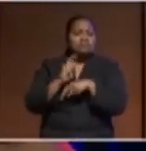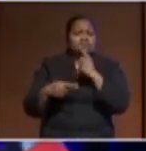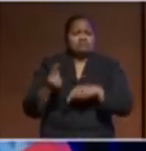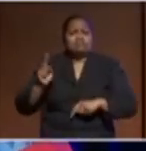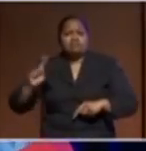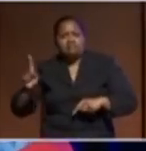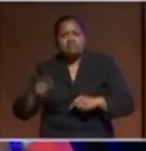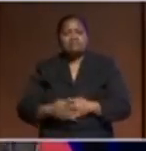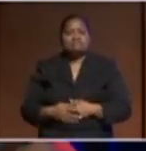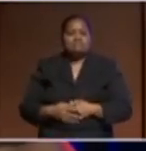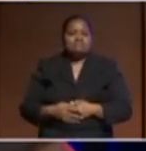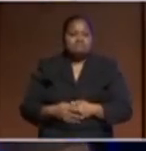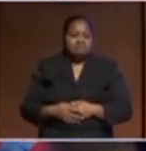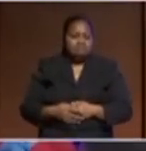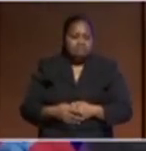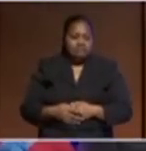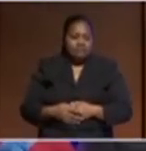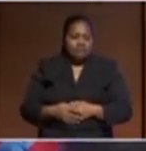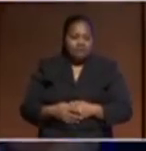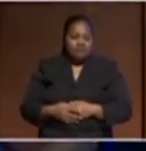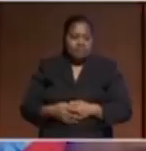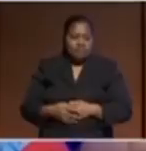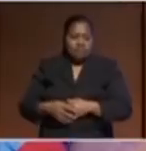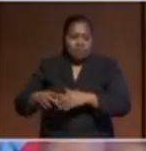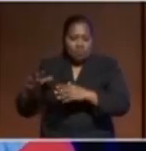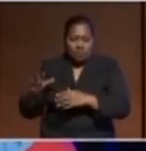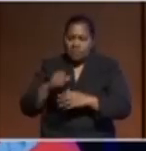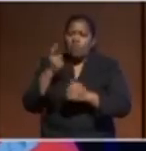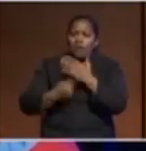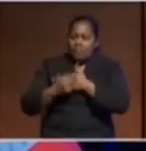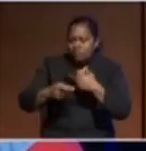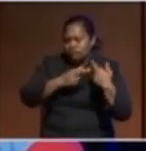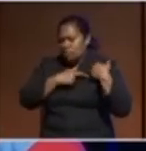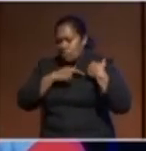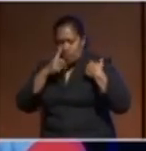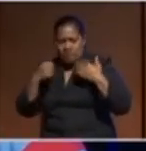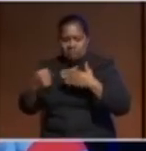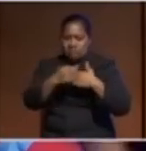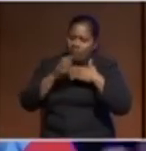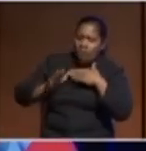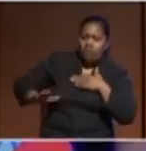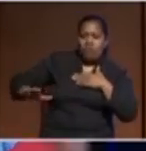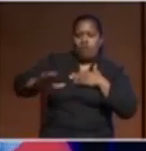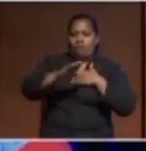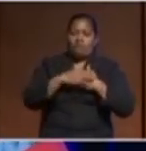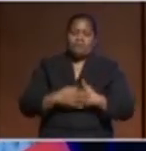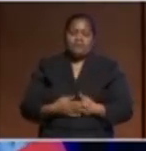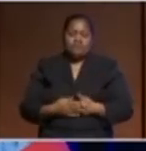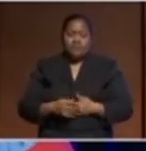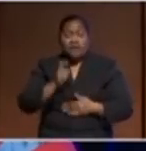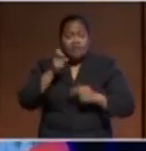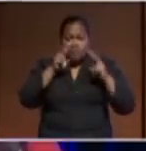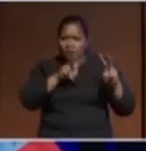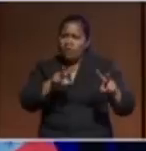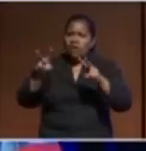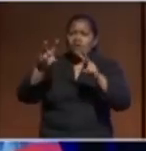taking cuts now to save everyone, actually, for that fact. So if you look at it from that angle, then it is